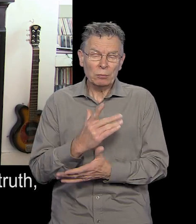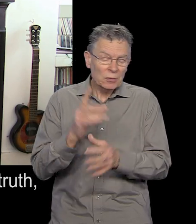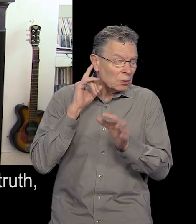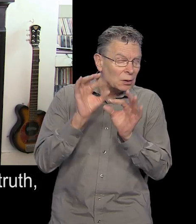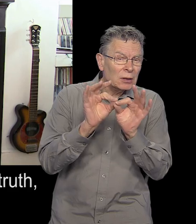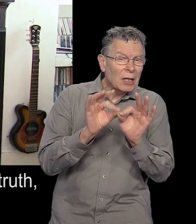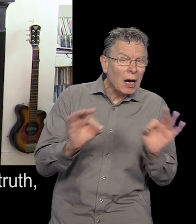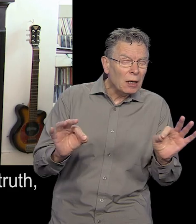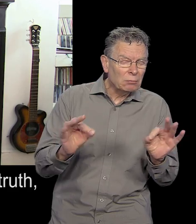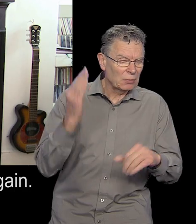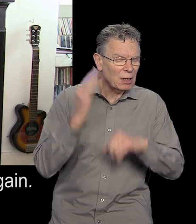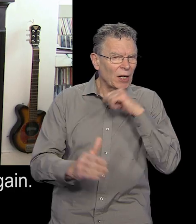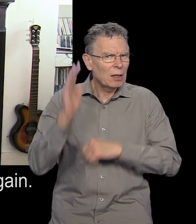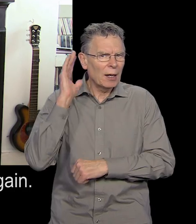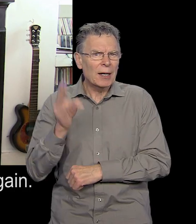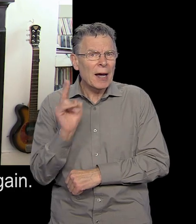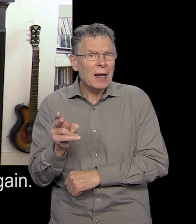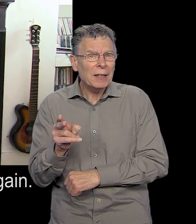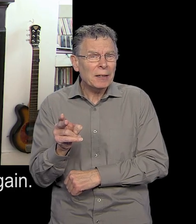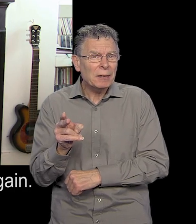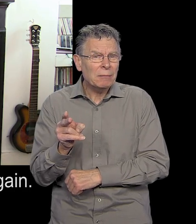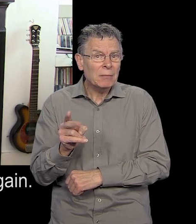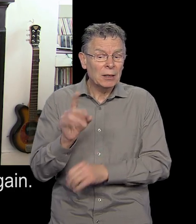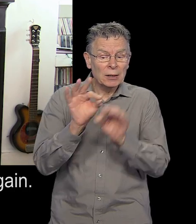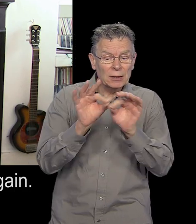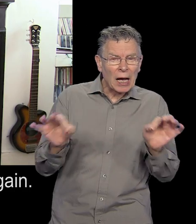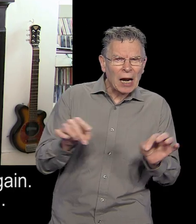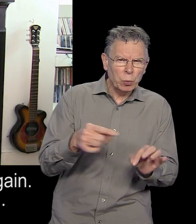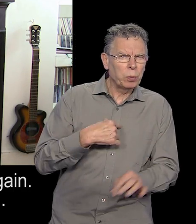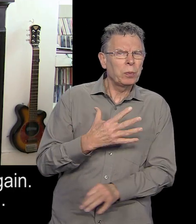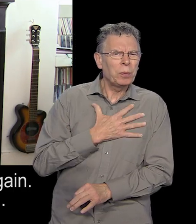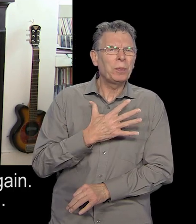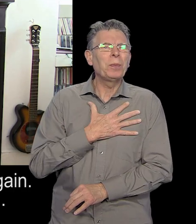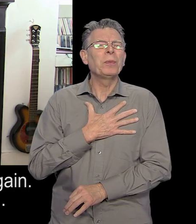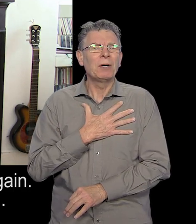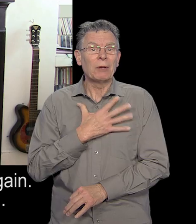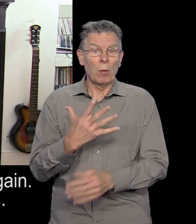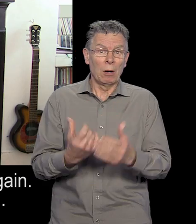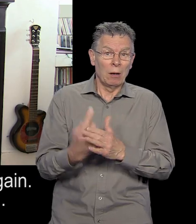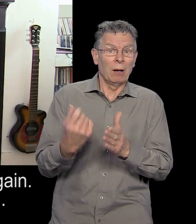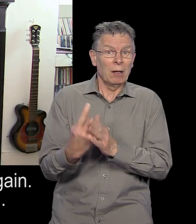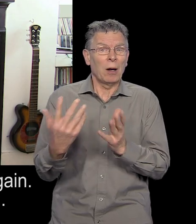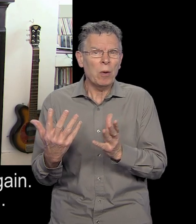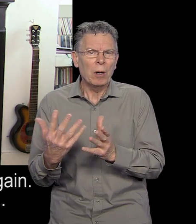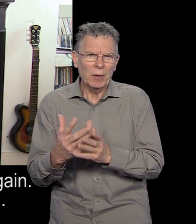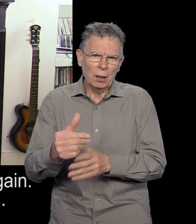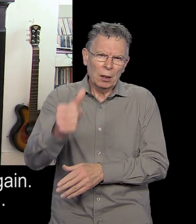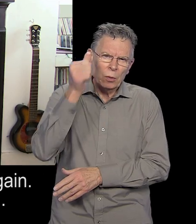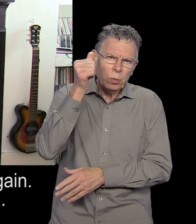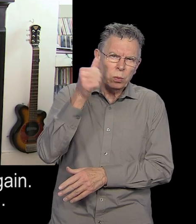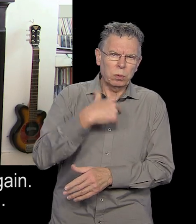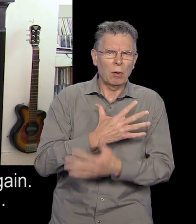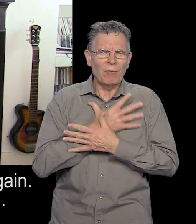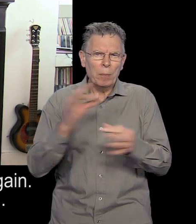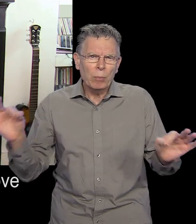the truth, that I was never going to hear silence again. I love silence every now and again. You know, I love music,